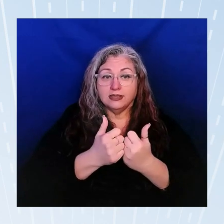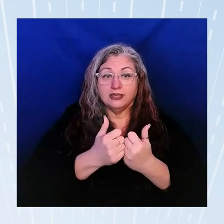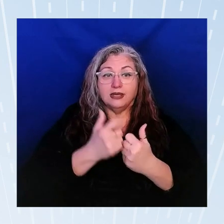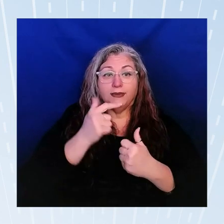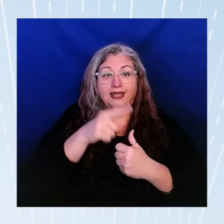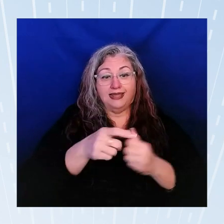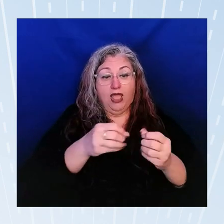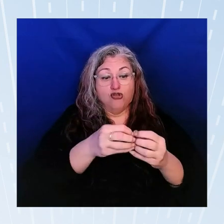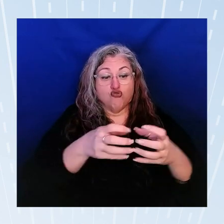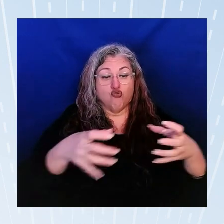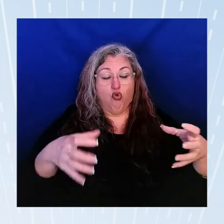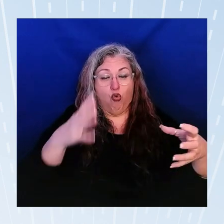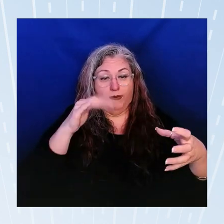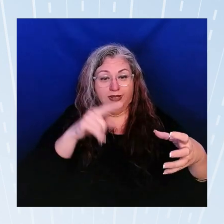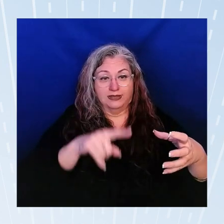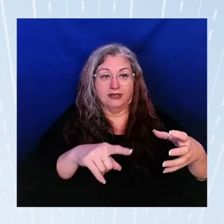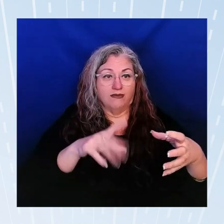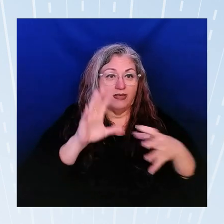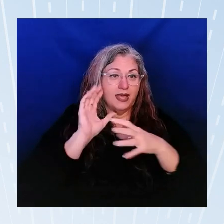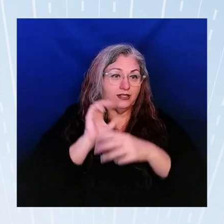of those traditional yeah